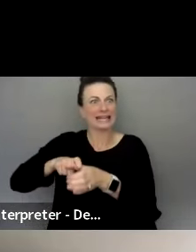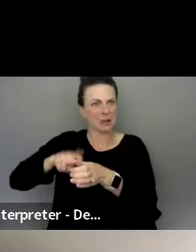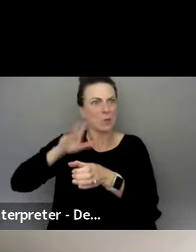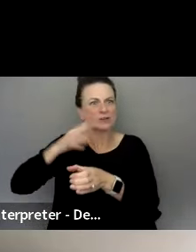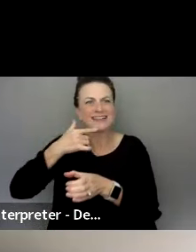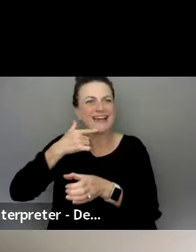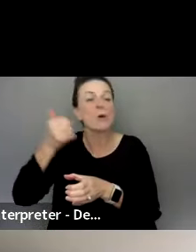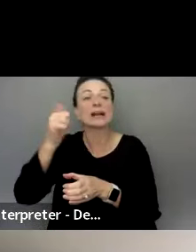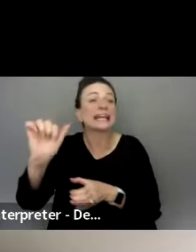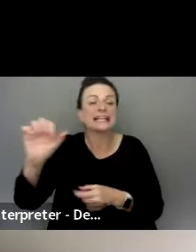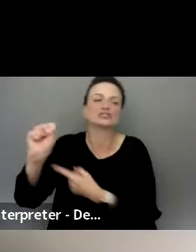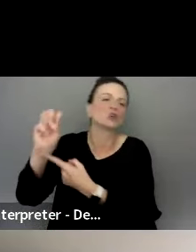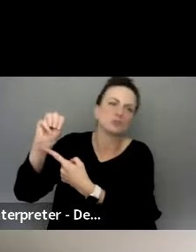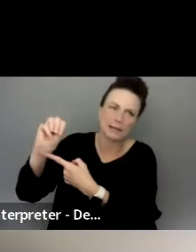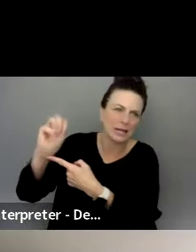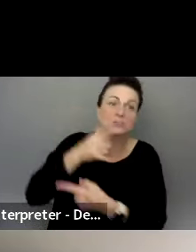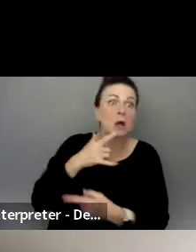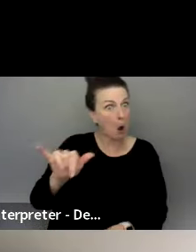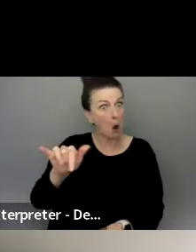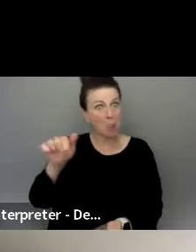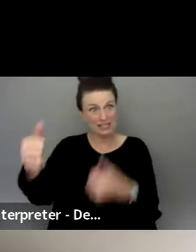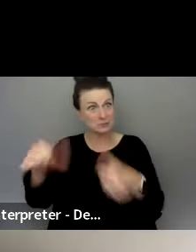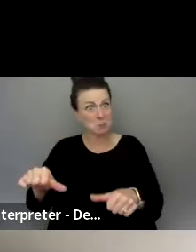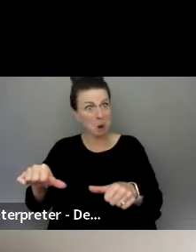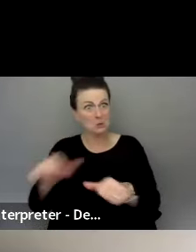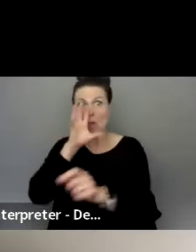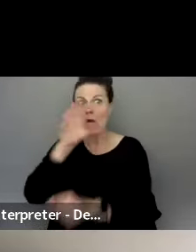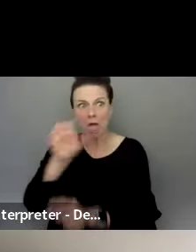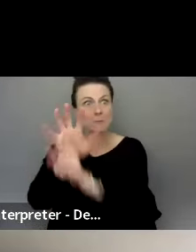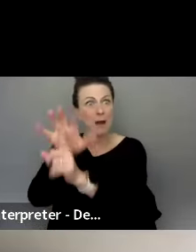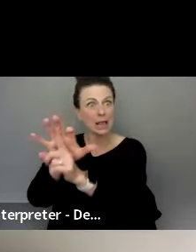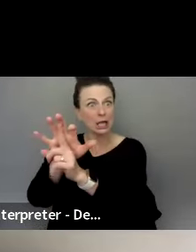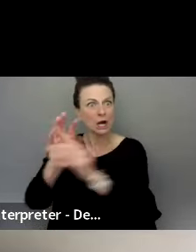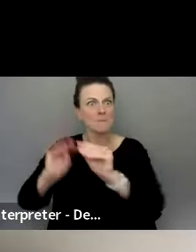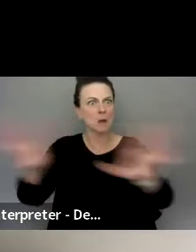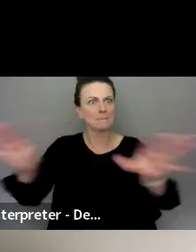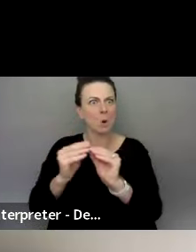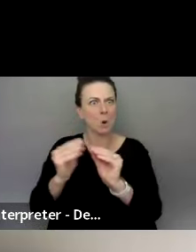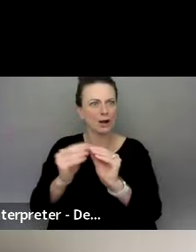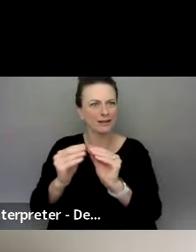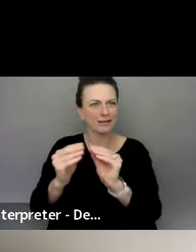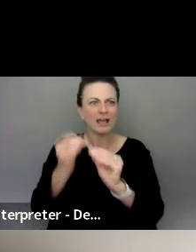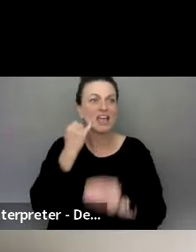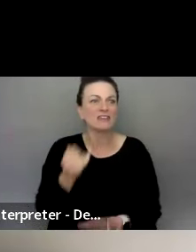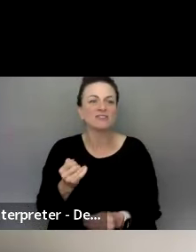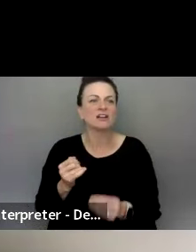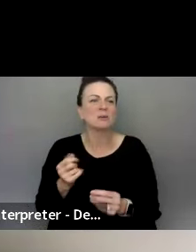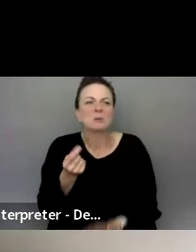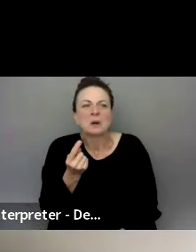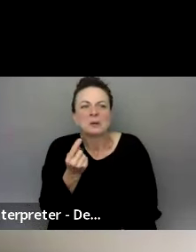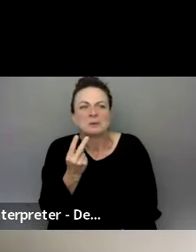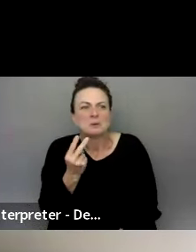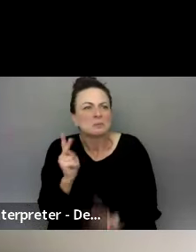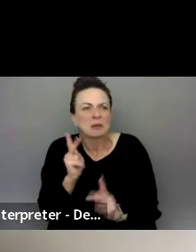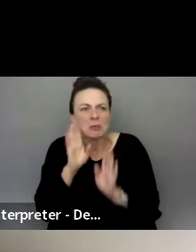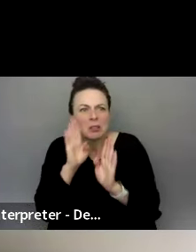or any social media algorithm is going to say, oh, this is getting traction. Let's spread it out. And so typically they do kind of